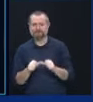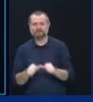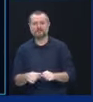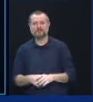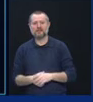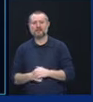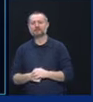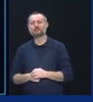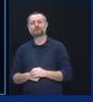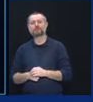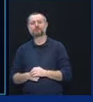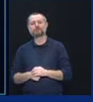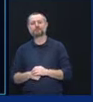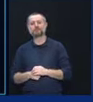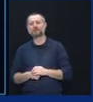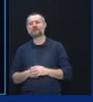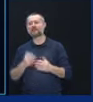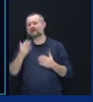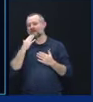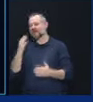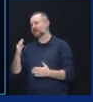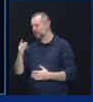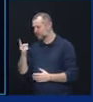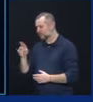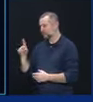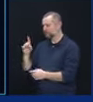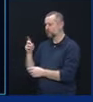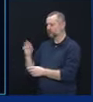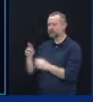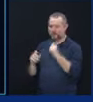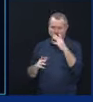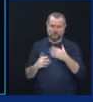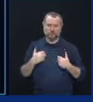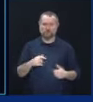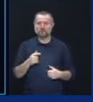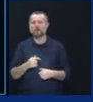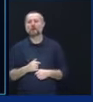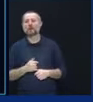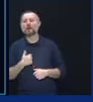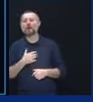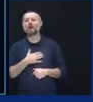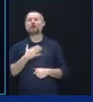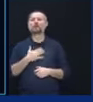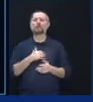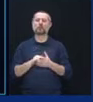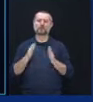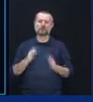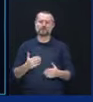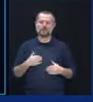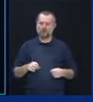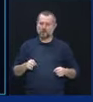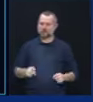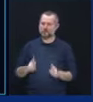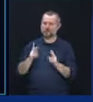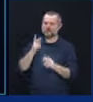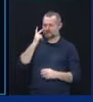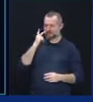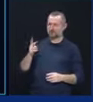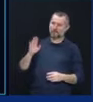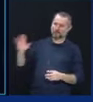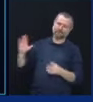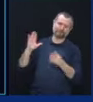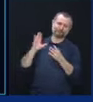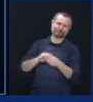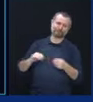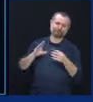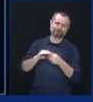Thank you very much, Doctor. I'm glad New Yorkers had the opportunity to hear from Dr. Zucker. Of